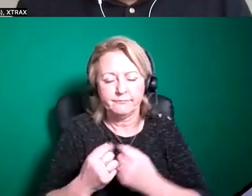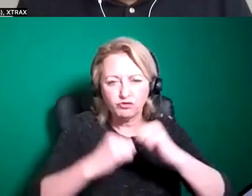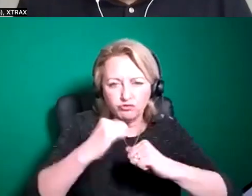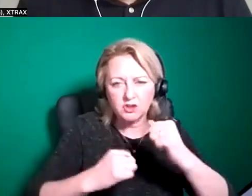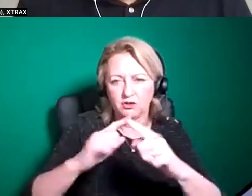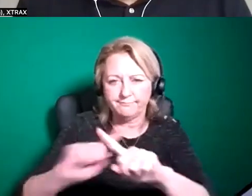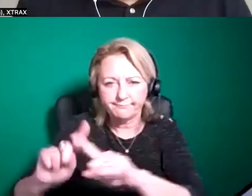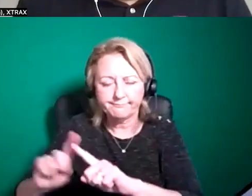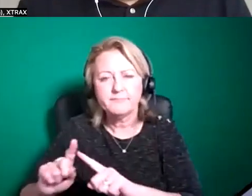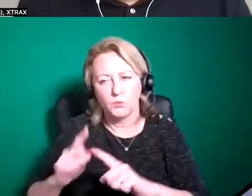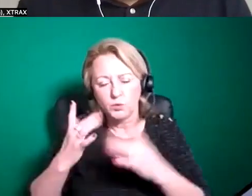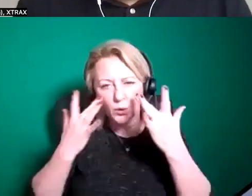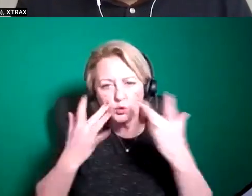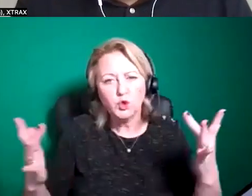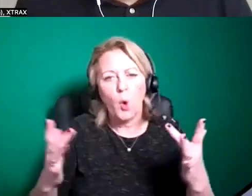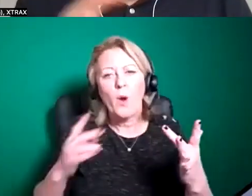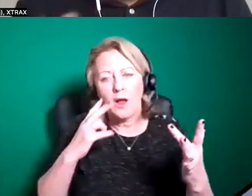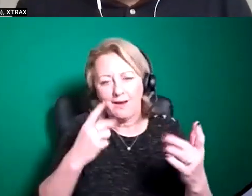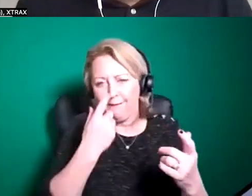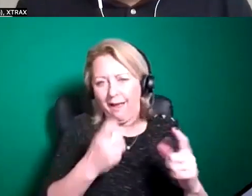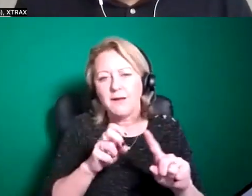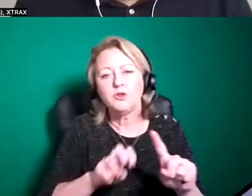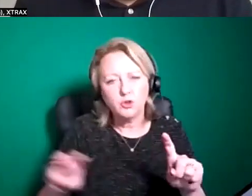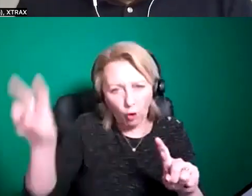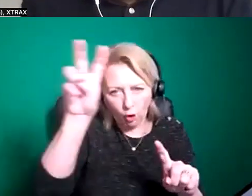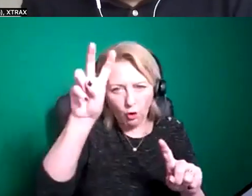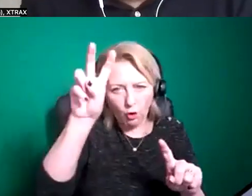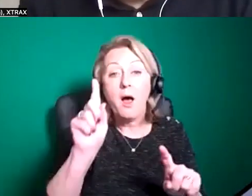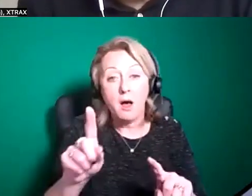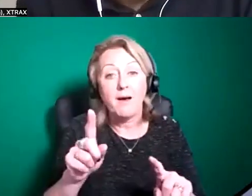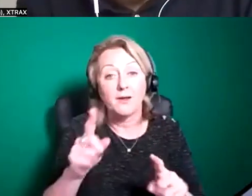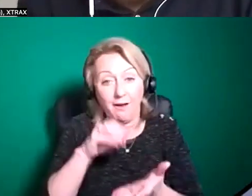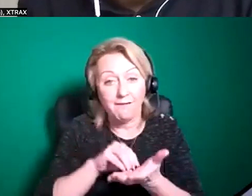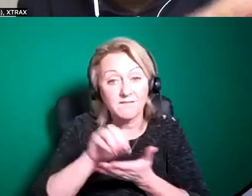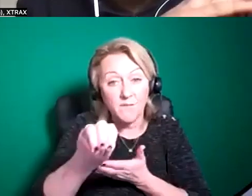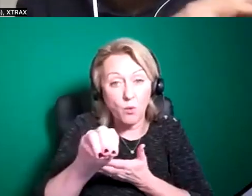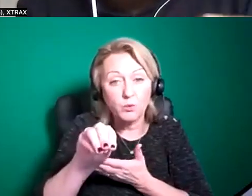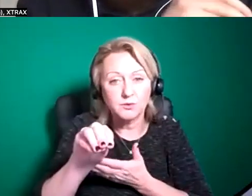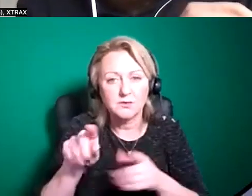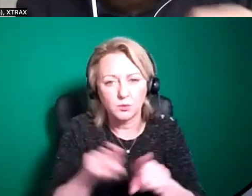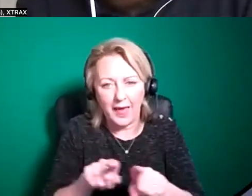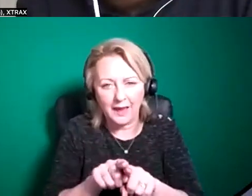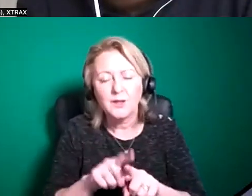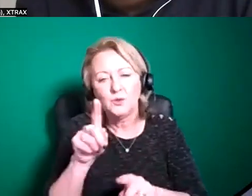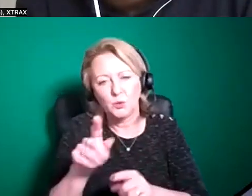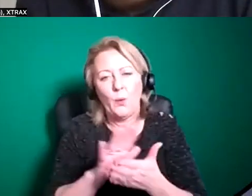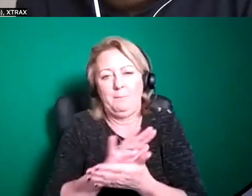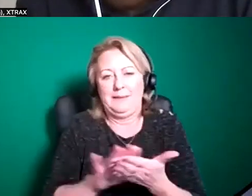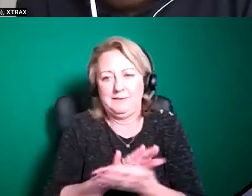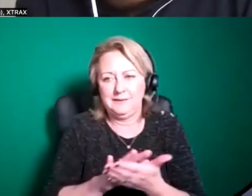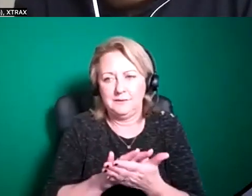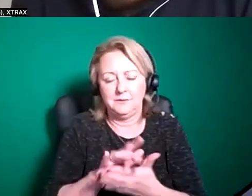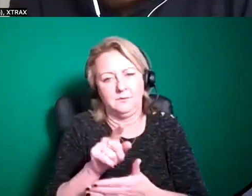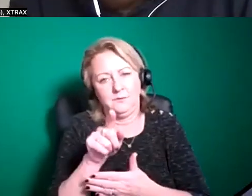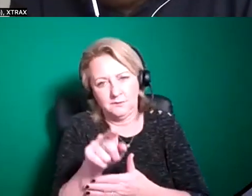of show as kind of tourable and as affordable as possible and so you're trying to really kind of minimize that kind of um